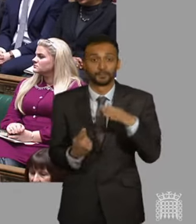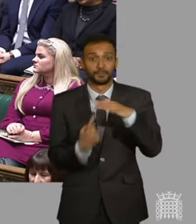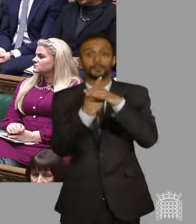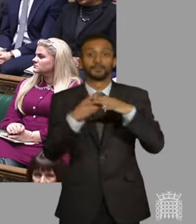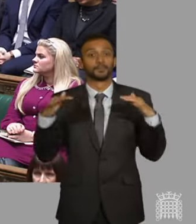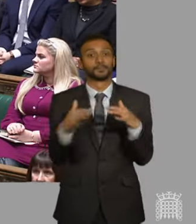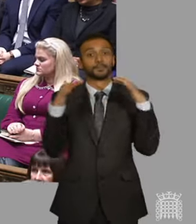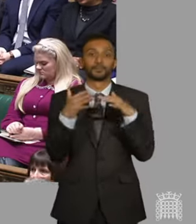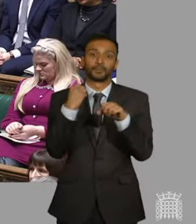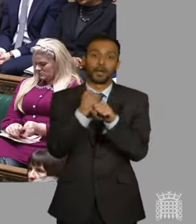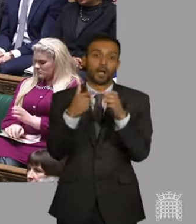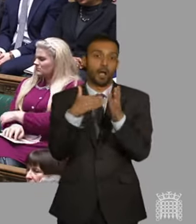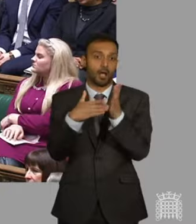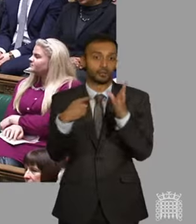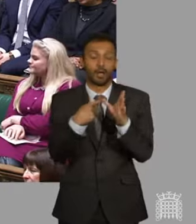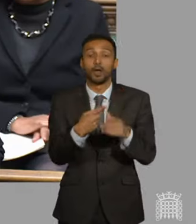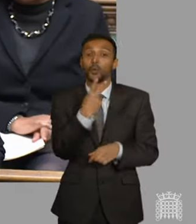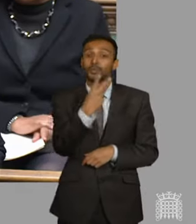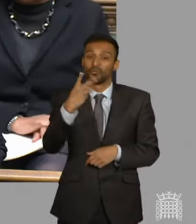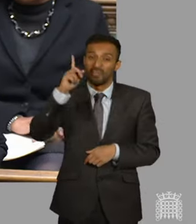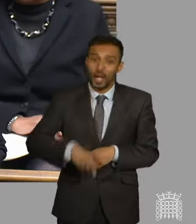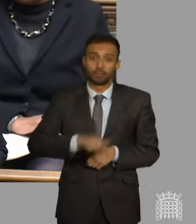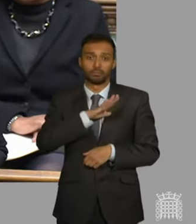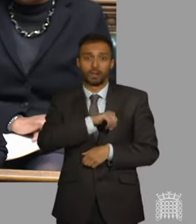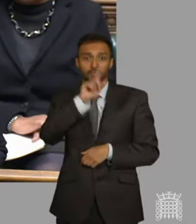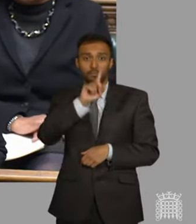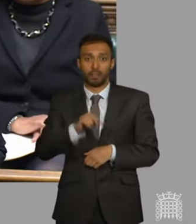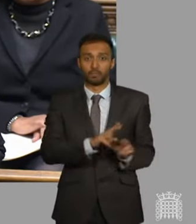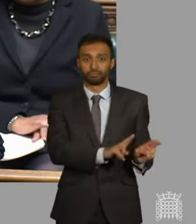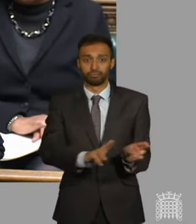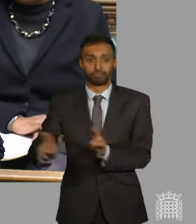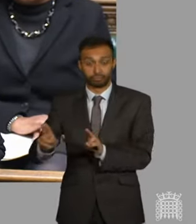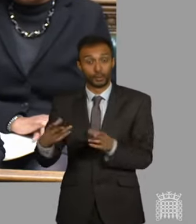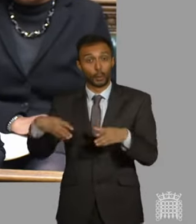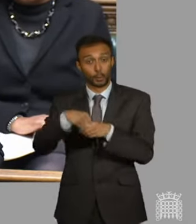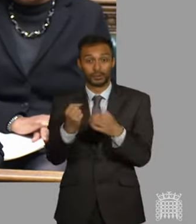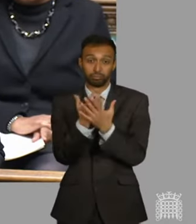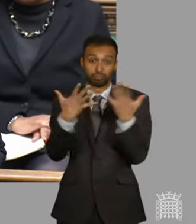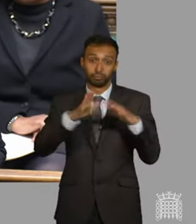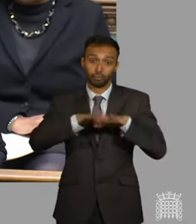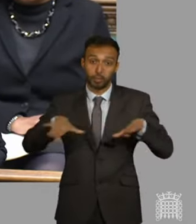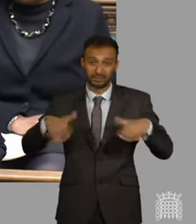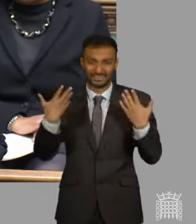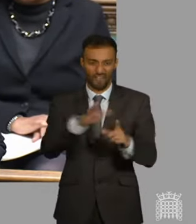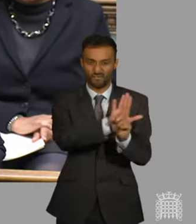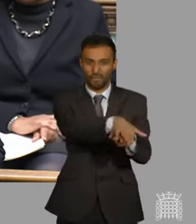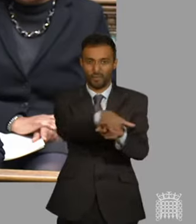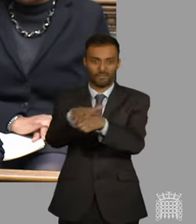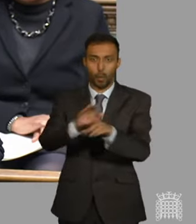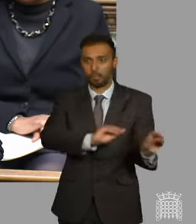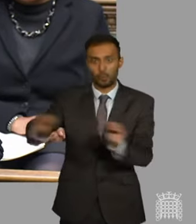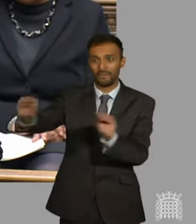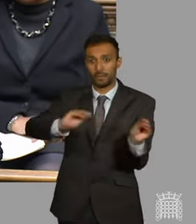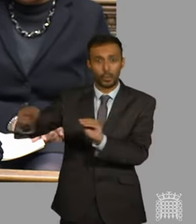including 10,000 children, and forced displacement is causing a humanitarian catastrophe. There's intensifying fighting between Hezbollah and